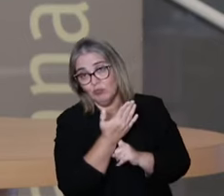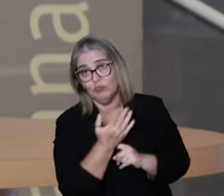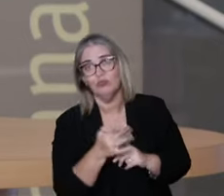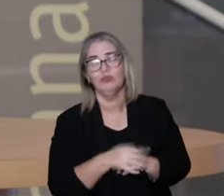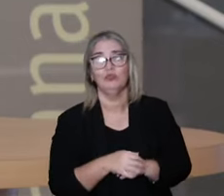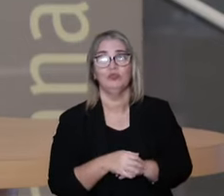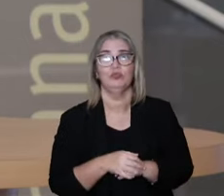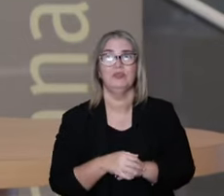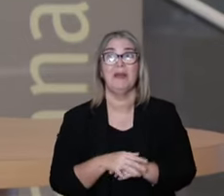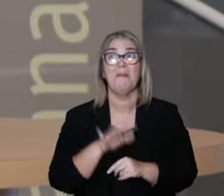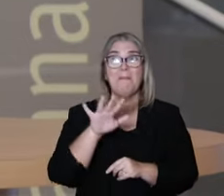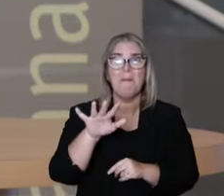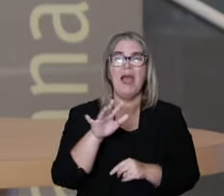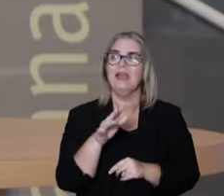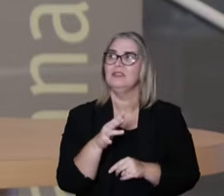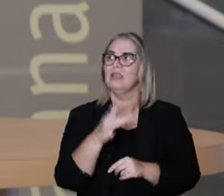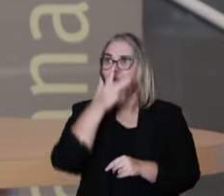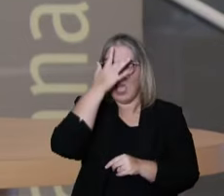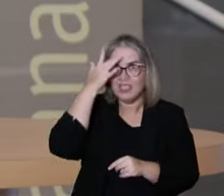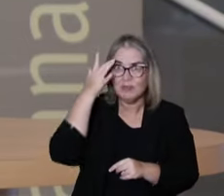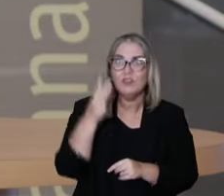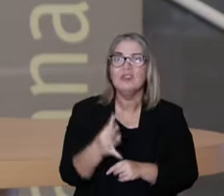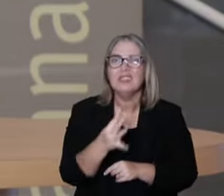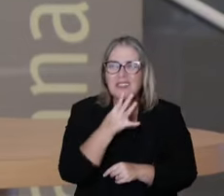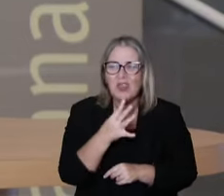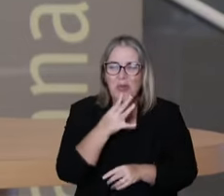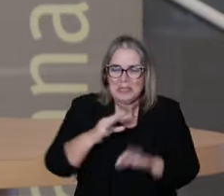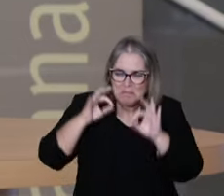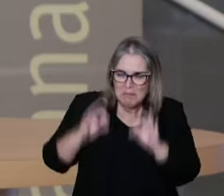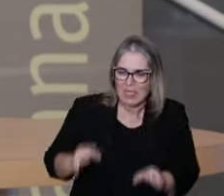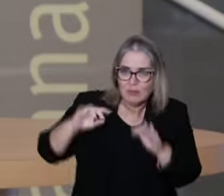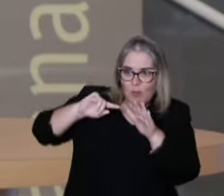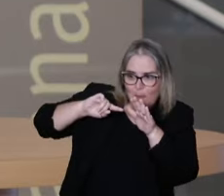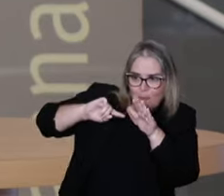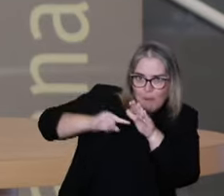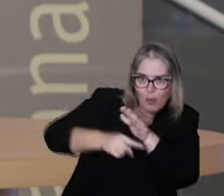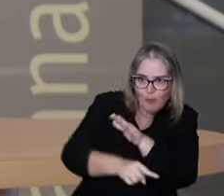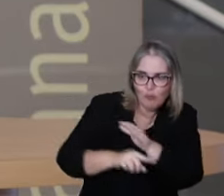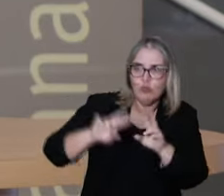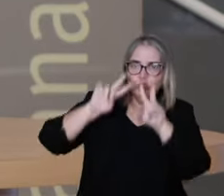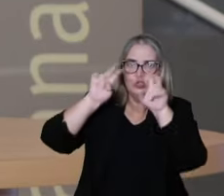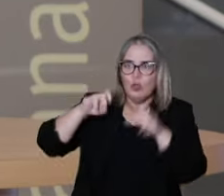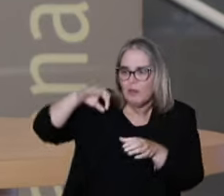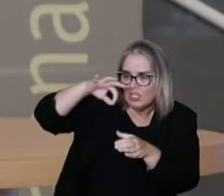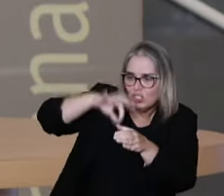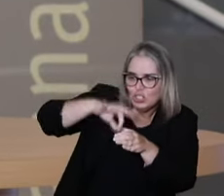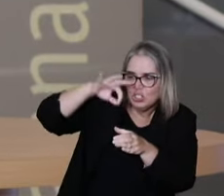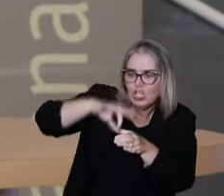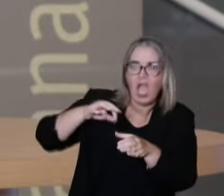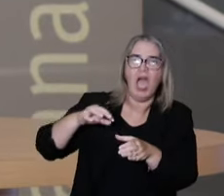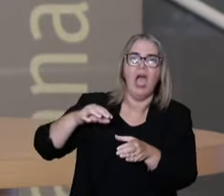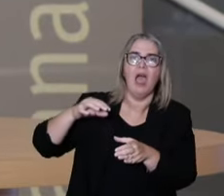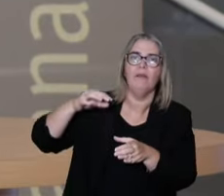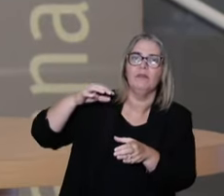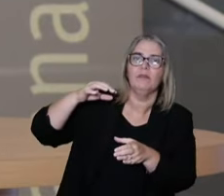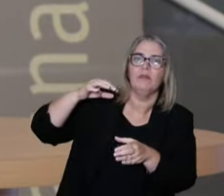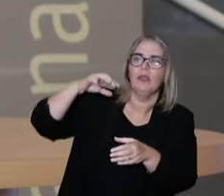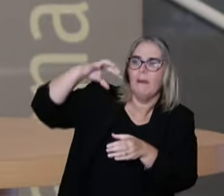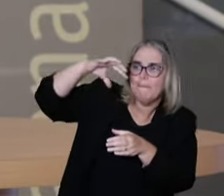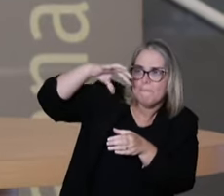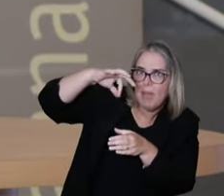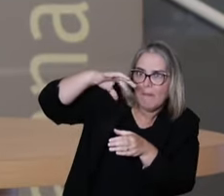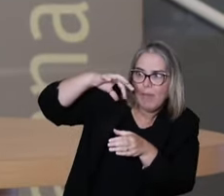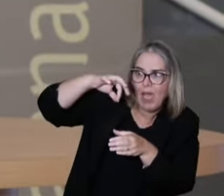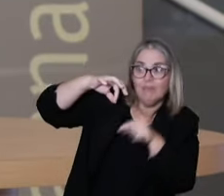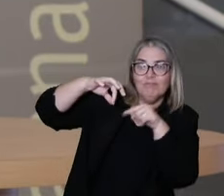dry matter that makes it easier. But people that know both uses in teas and